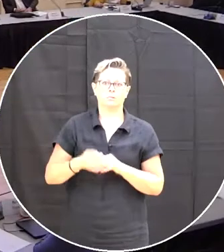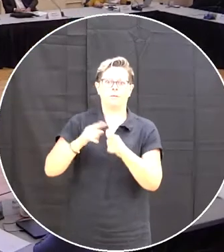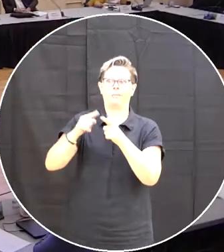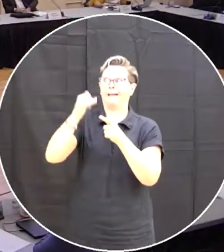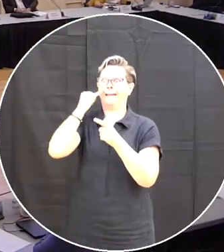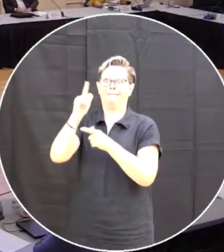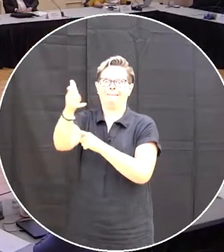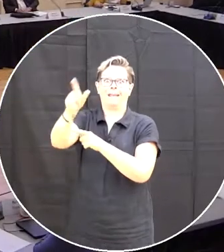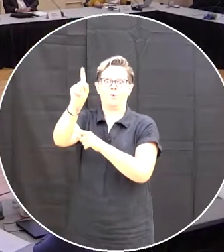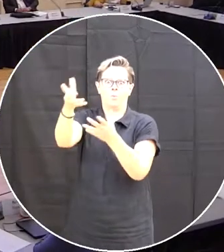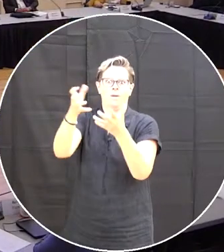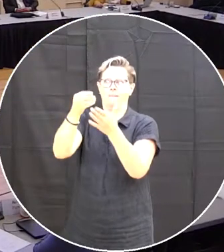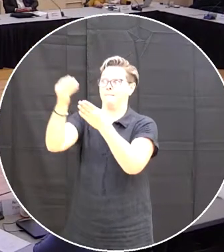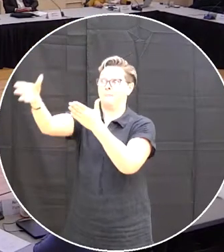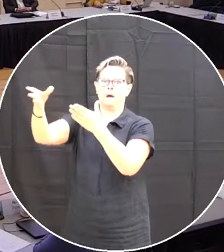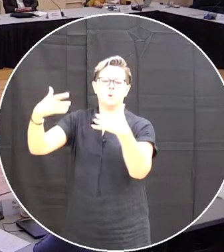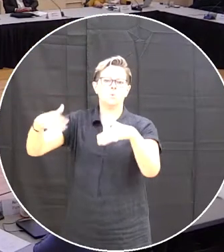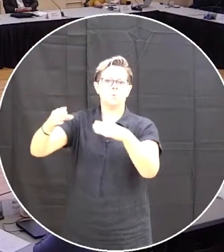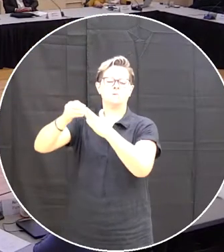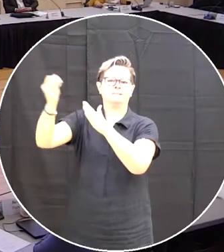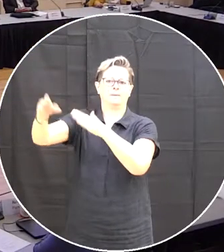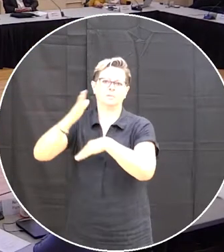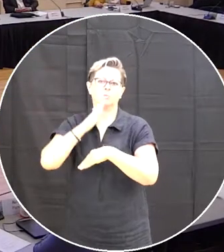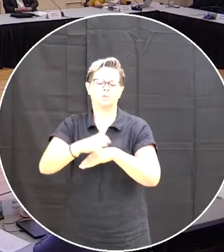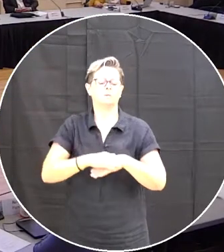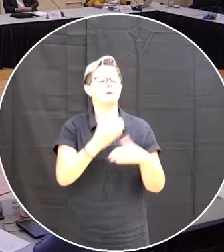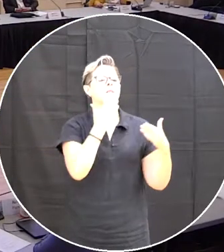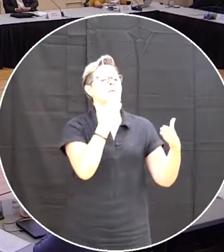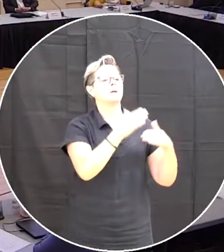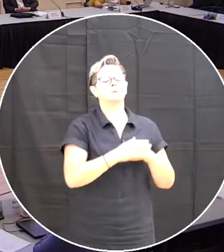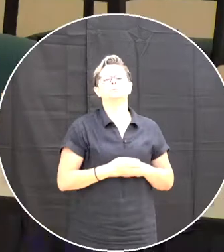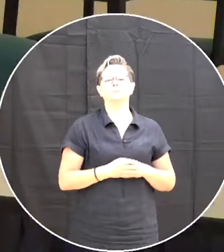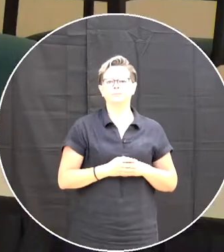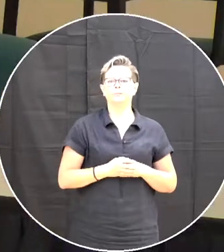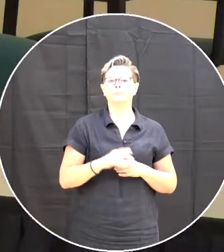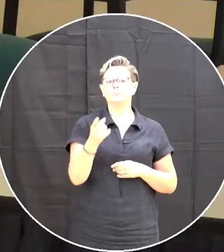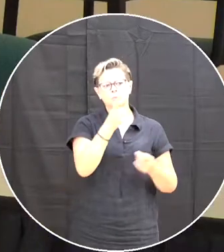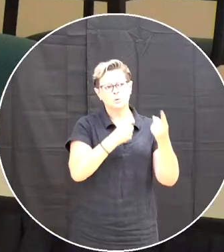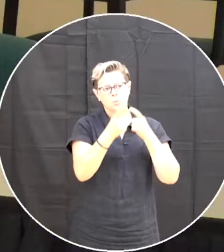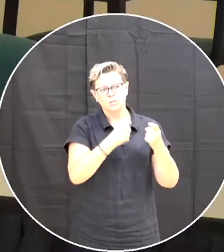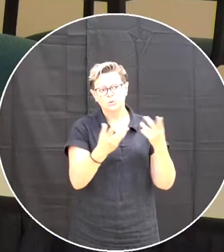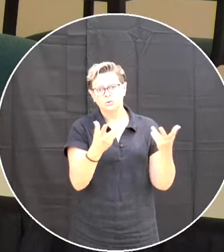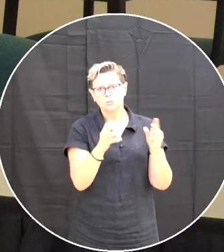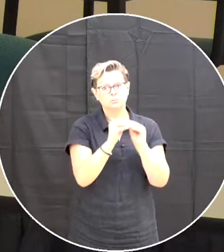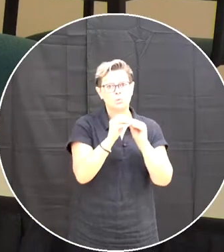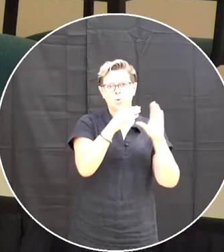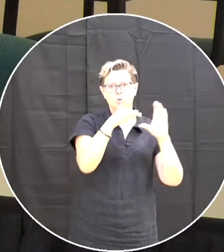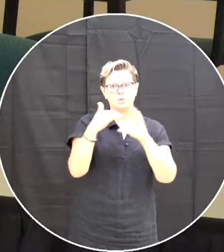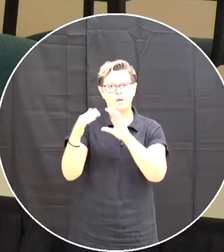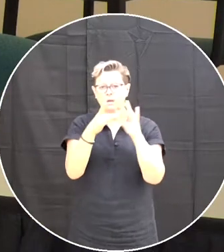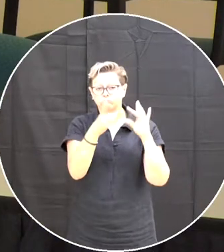terry you're welcome thank you tom any further questions or incoming outgoing correspondence